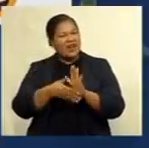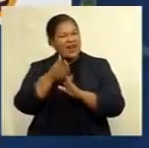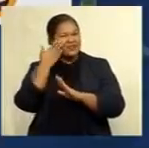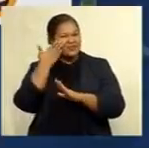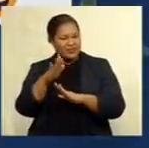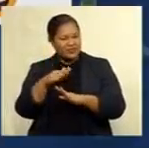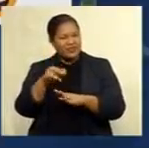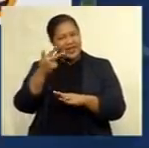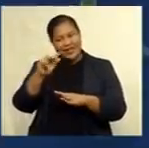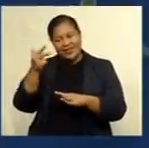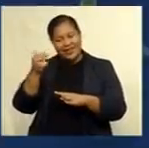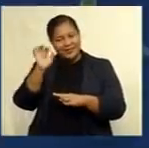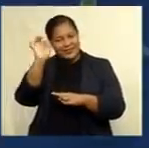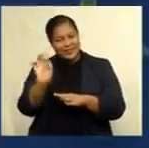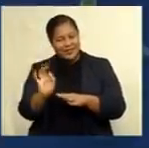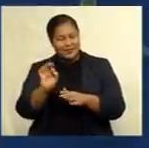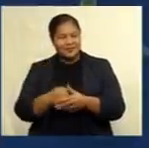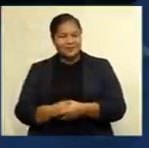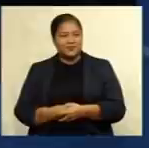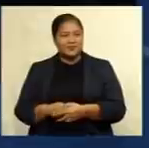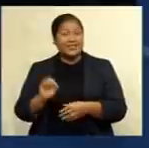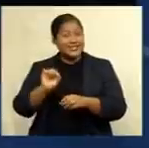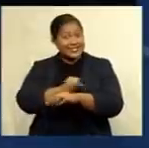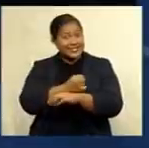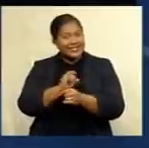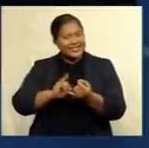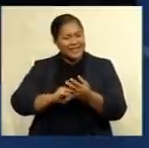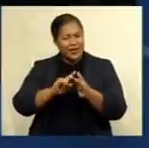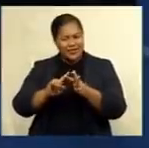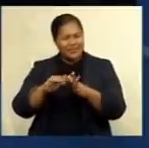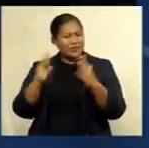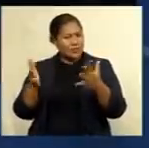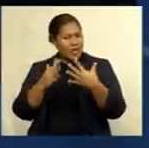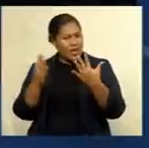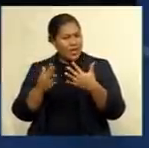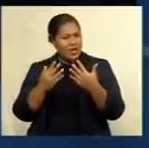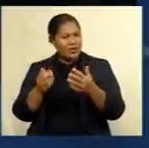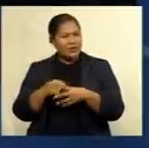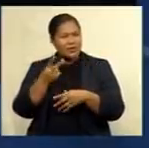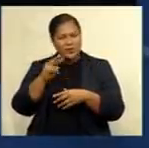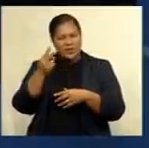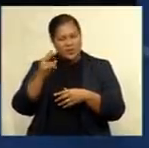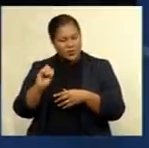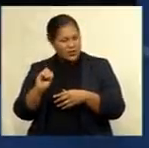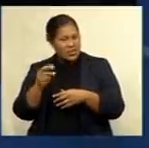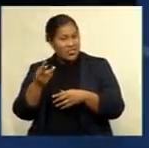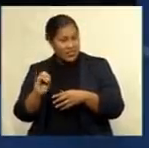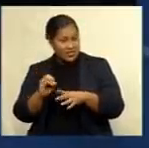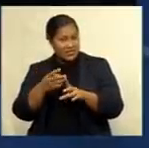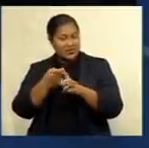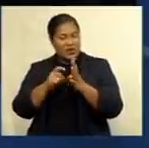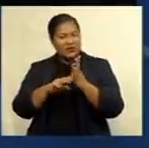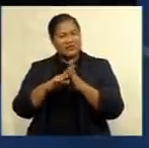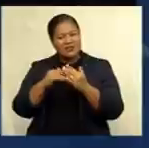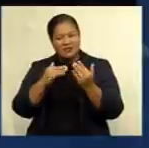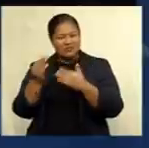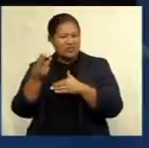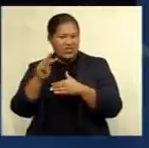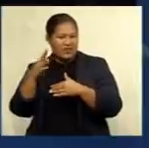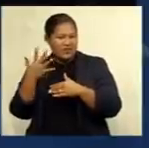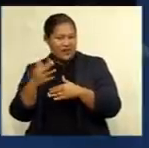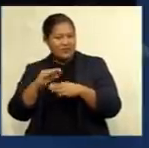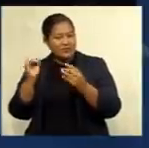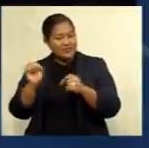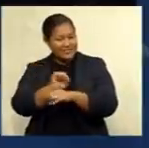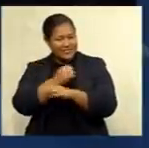at 88%. At sea southeast winds 20 to 30 knots gusting to 35 knots rough to very